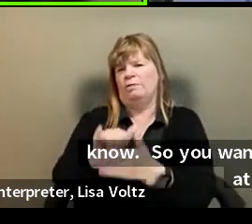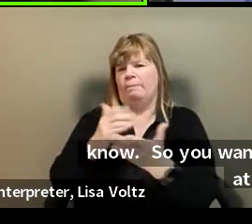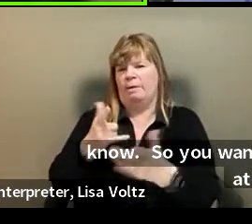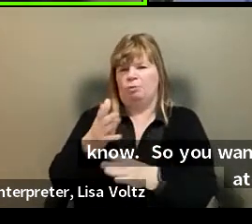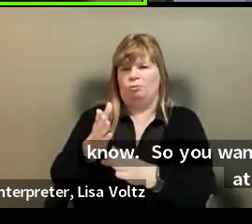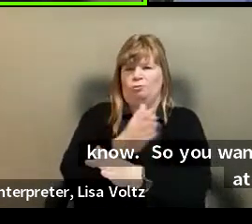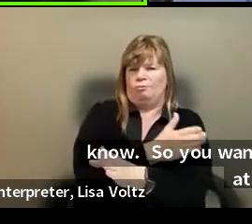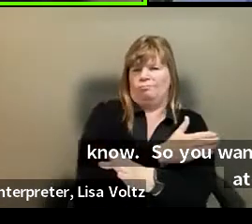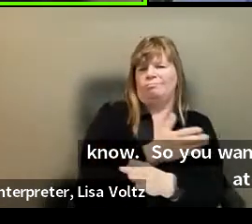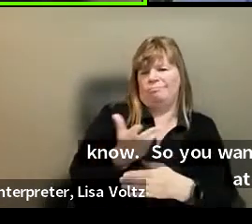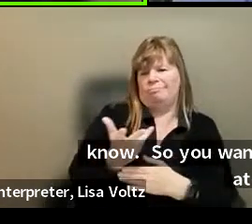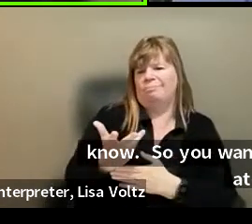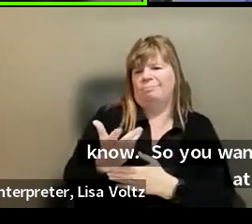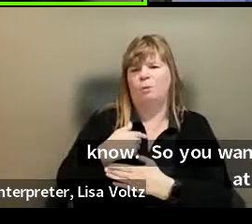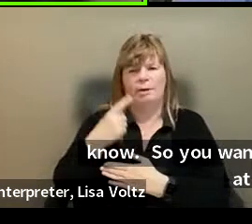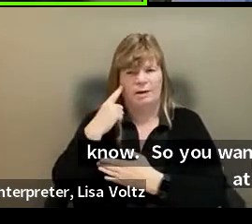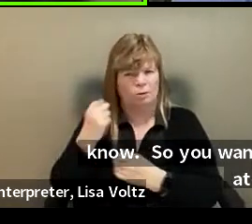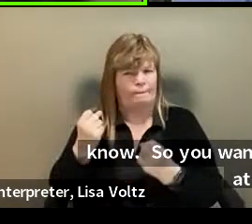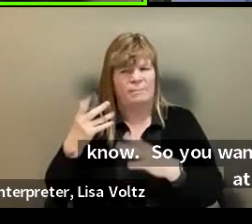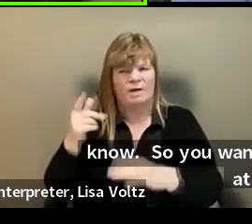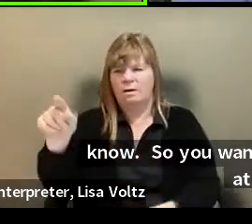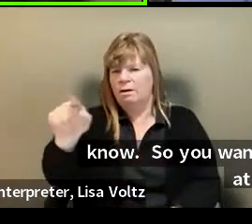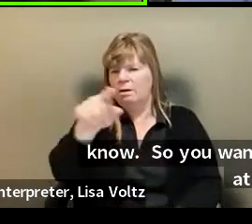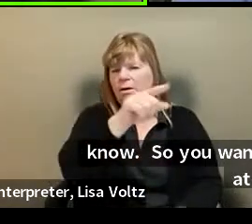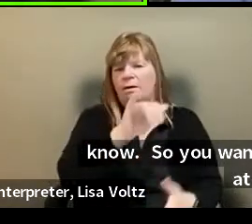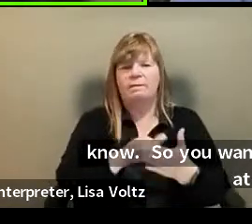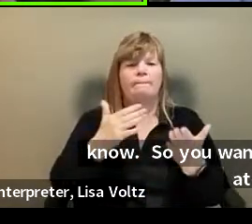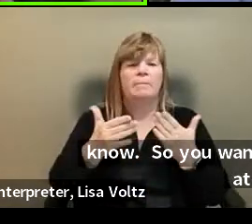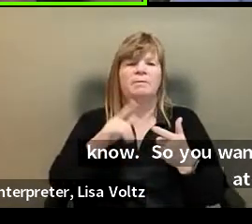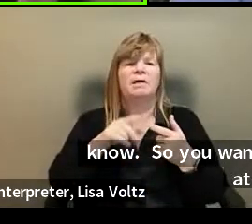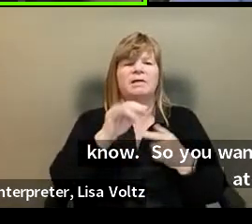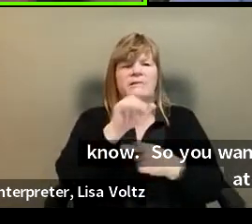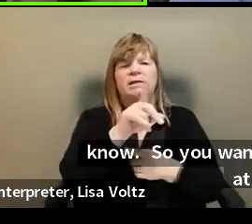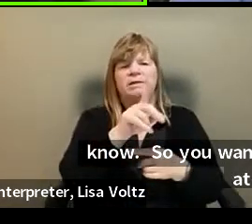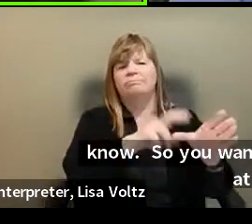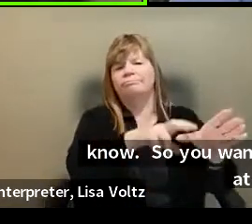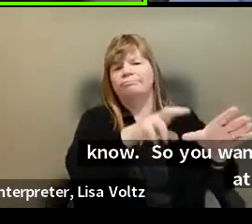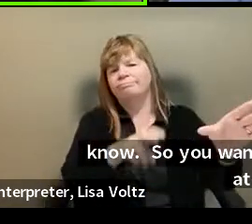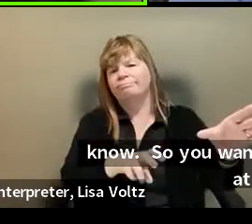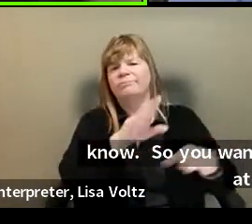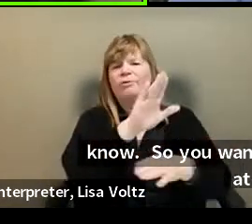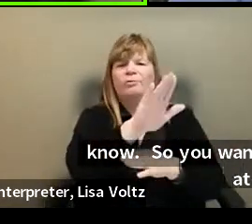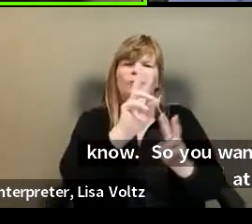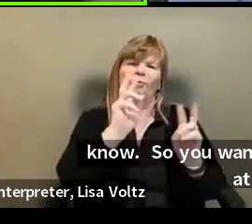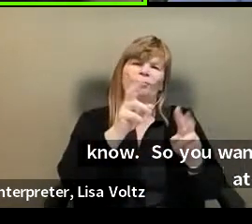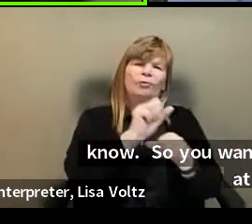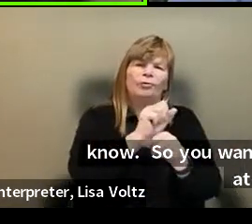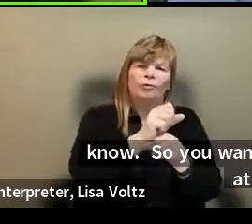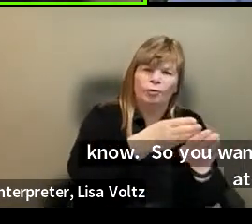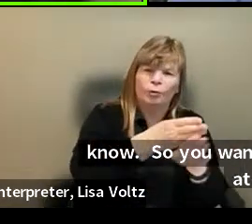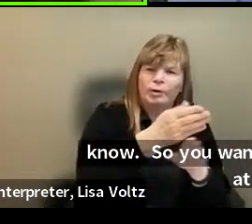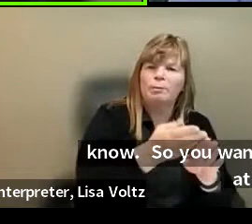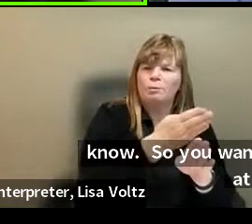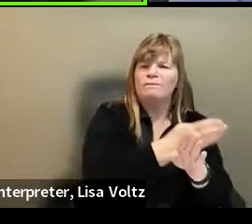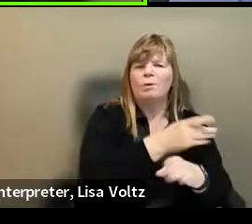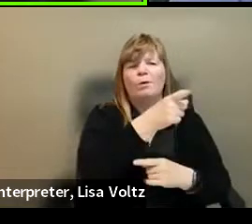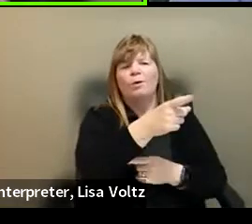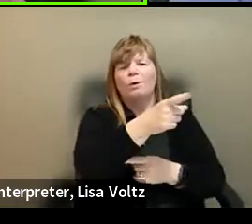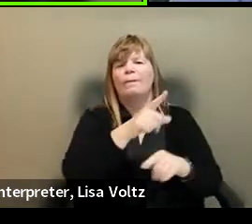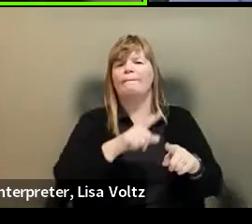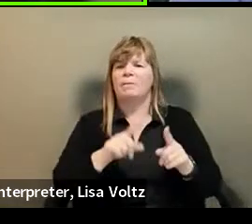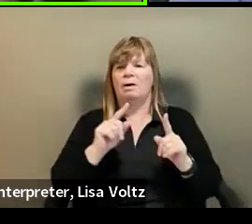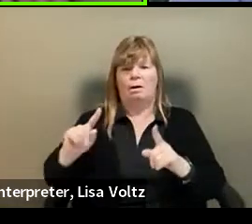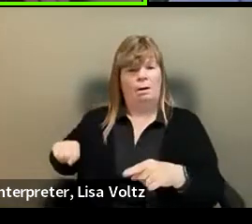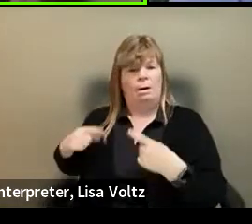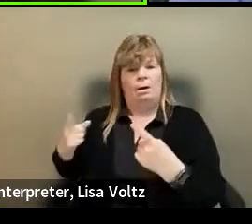We hear from so many who, um, maybe they've stepped away from their, uh, what was sort of their career beforehand, but they have been